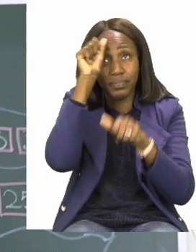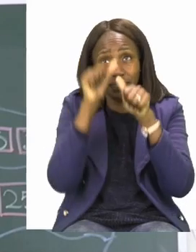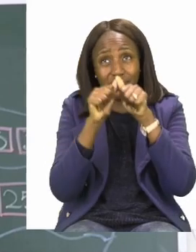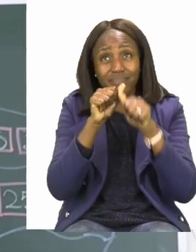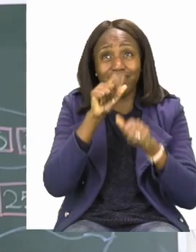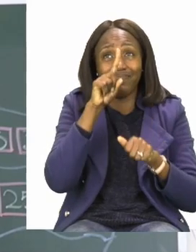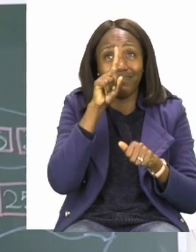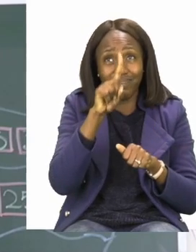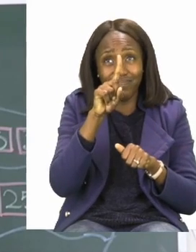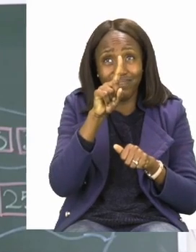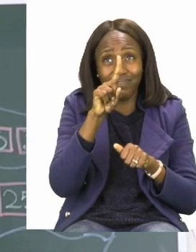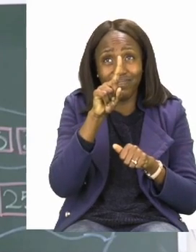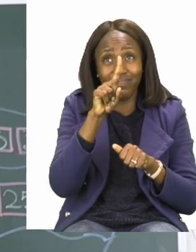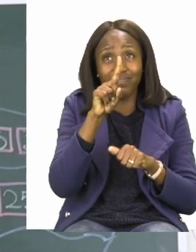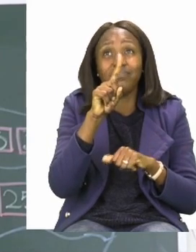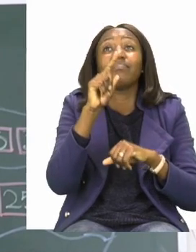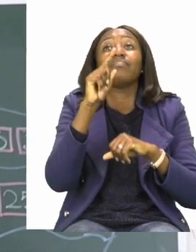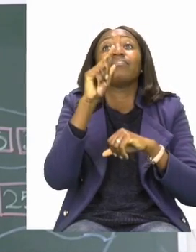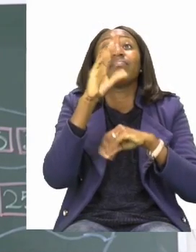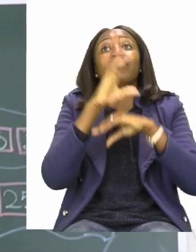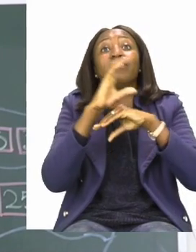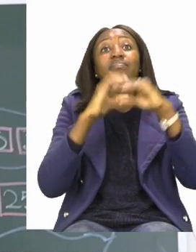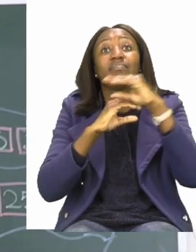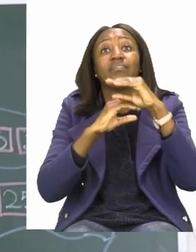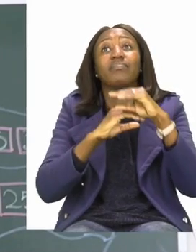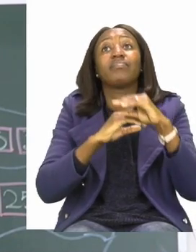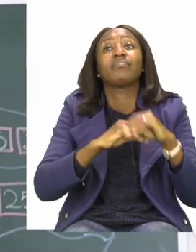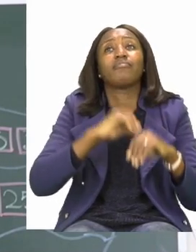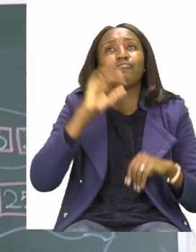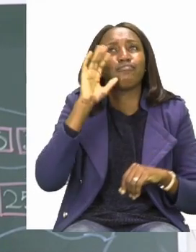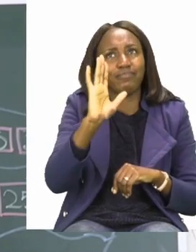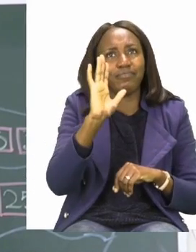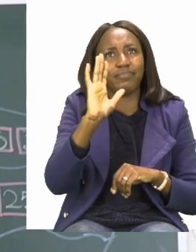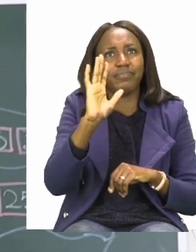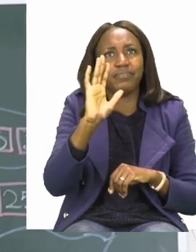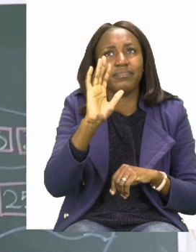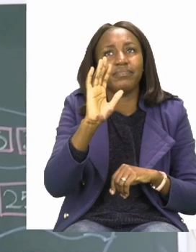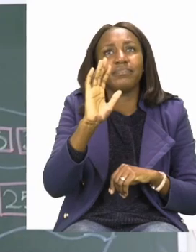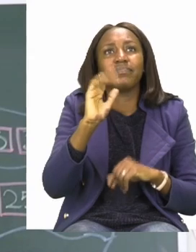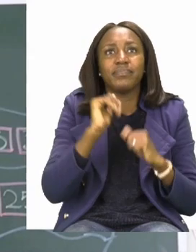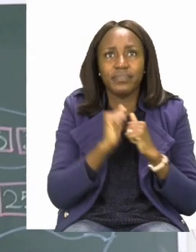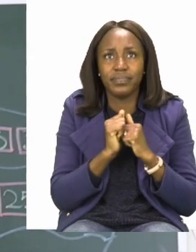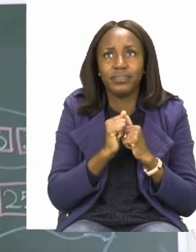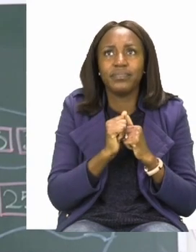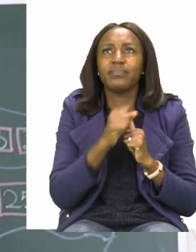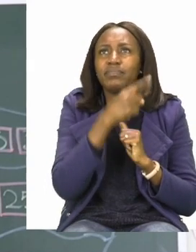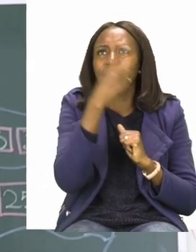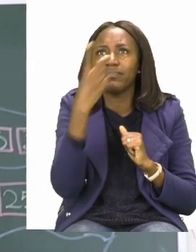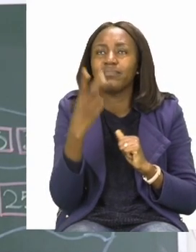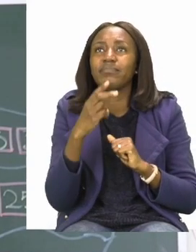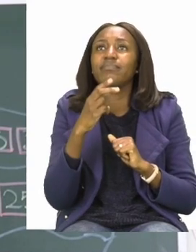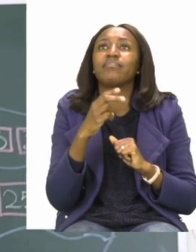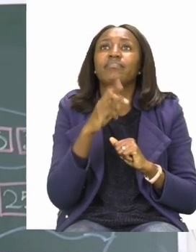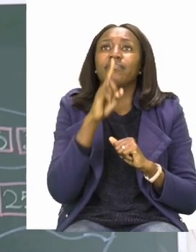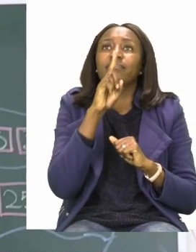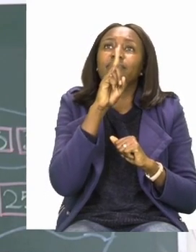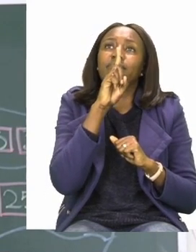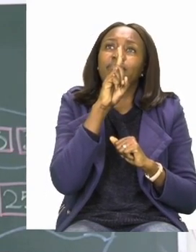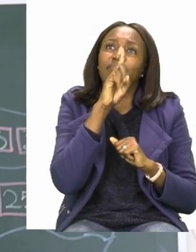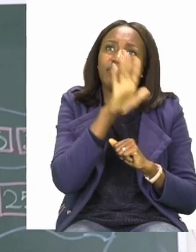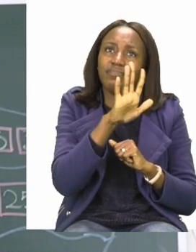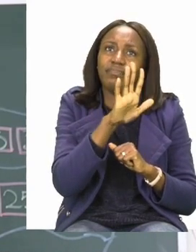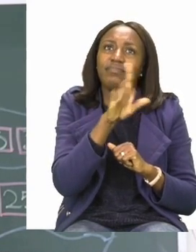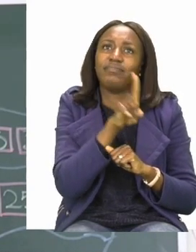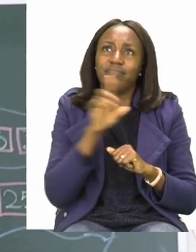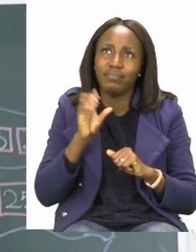is only five bricks. So, this is why we are counting in tens. Make sure that each